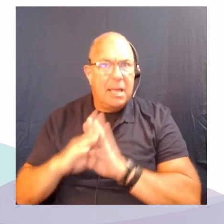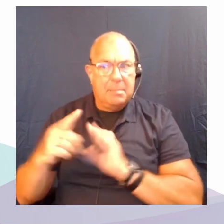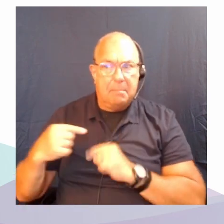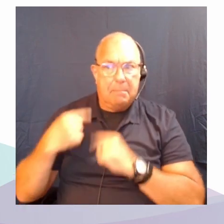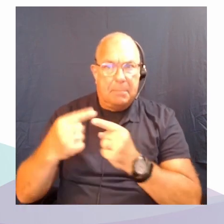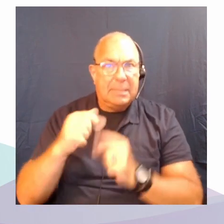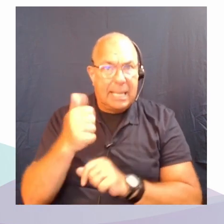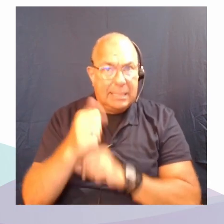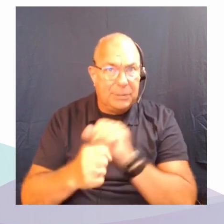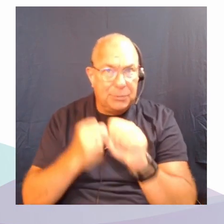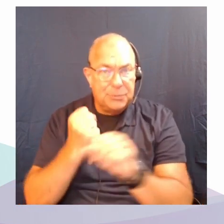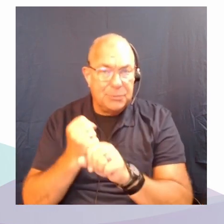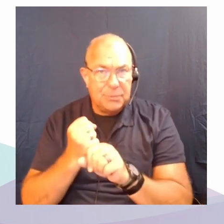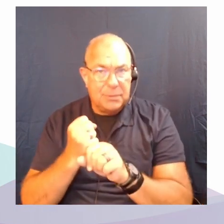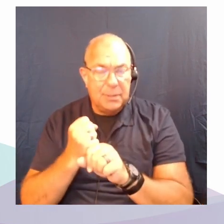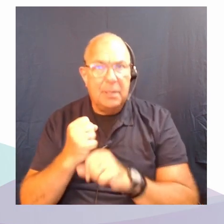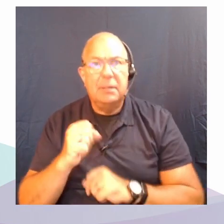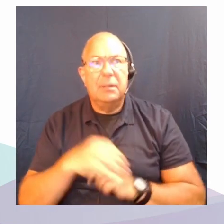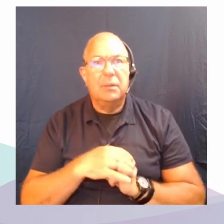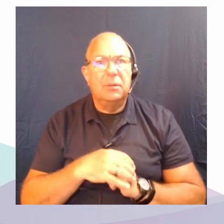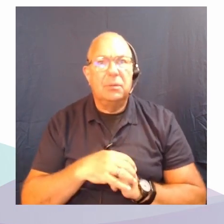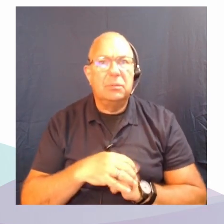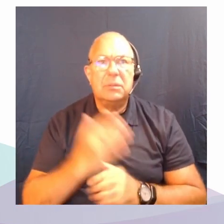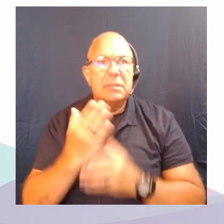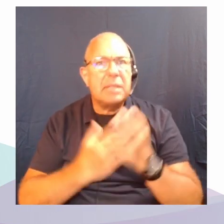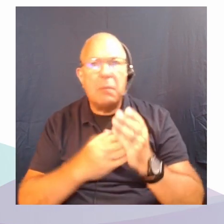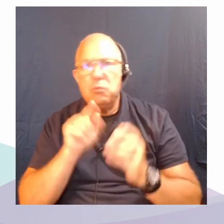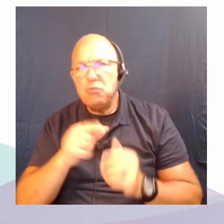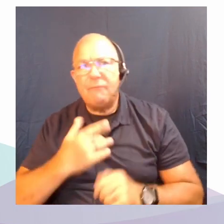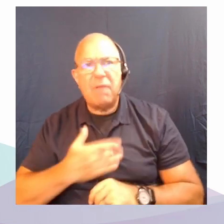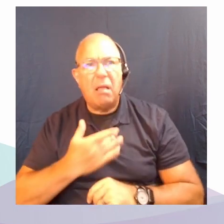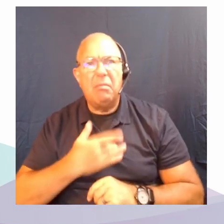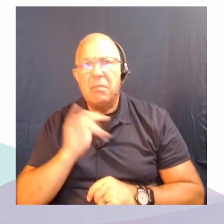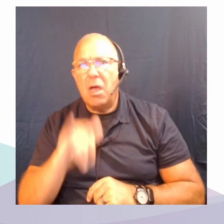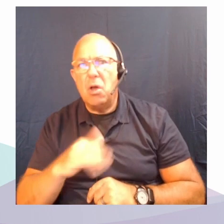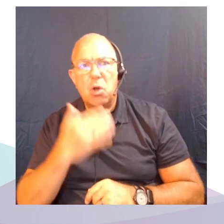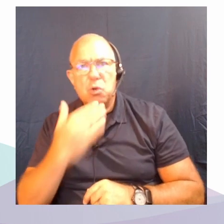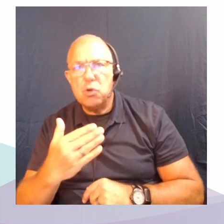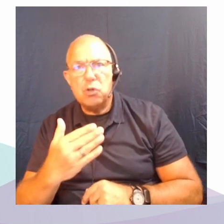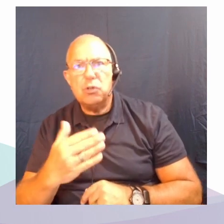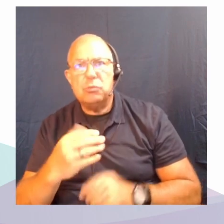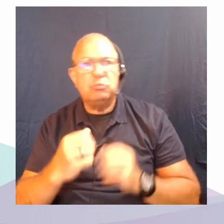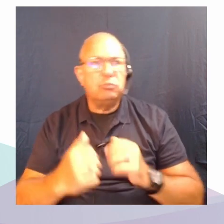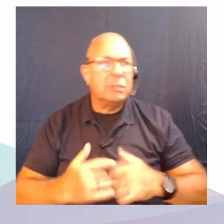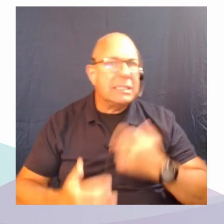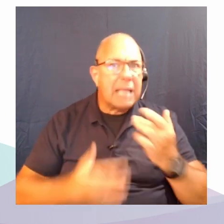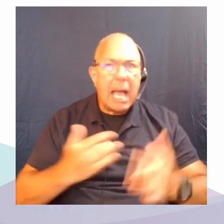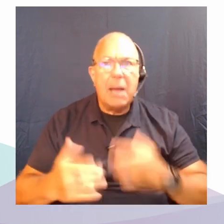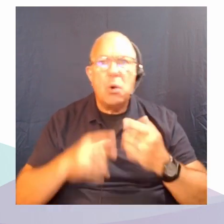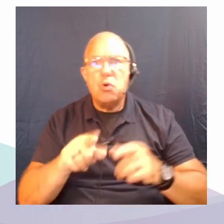And what were some that you thought are the most exciting or that you're most proud to see?